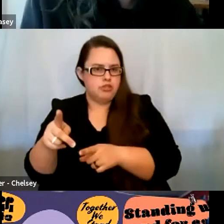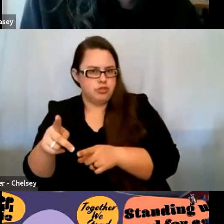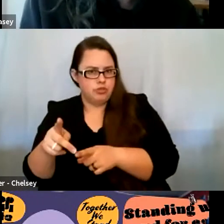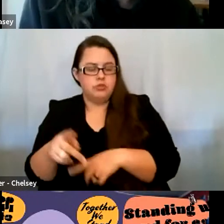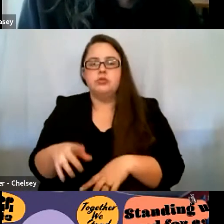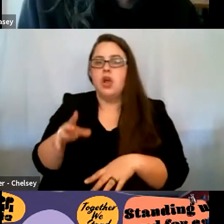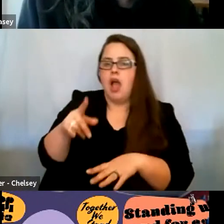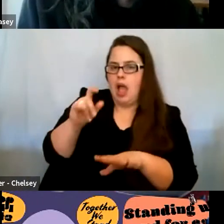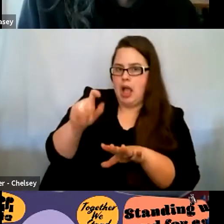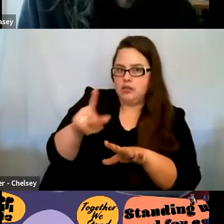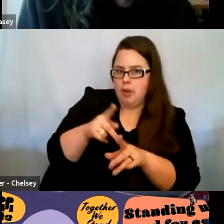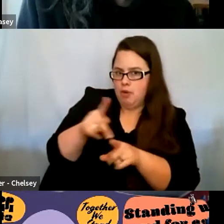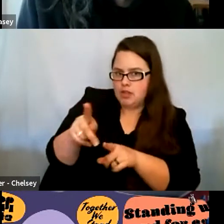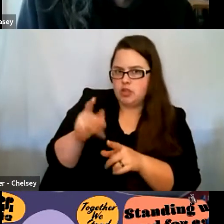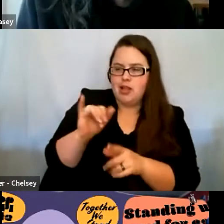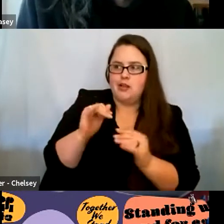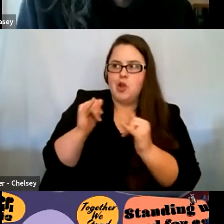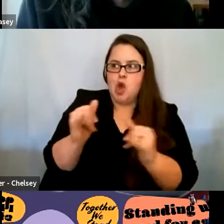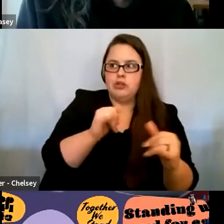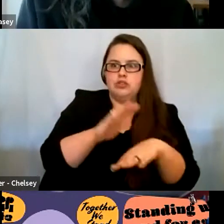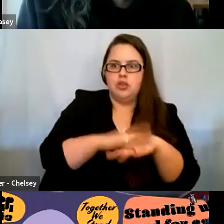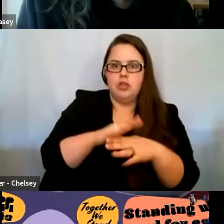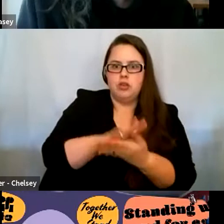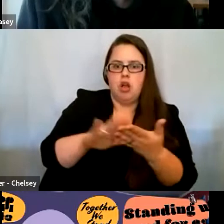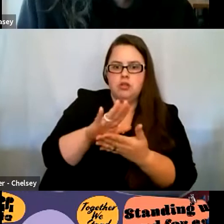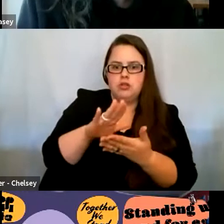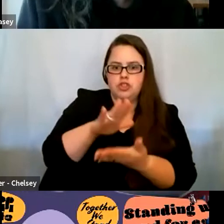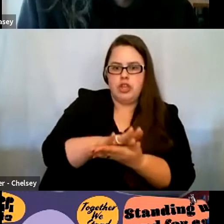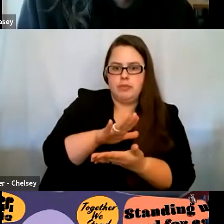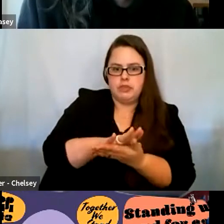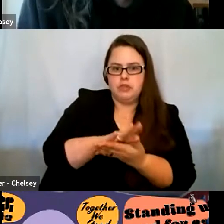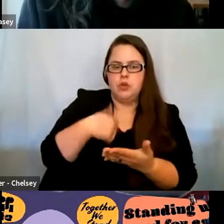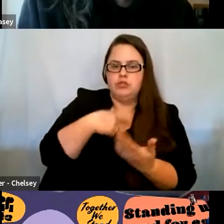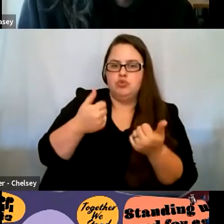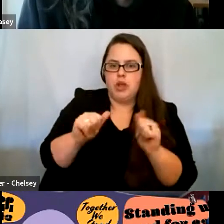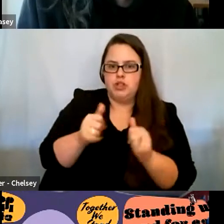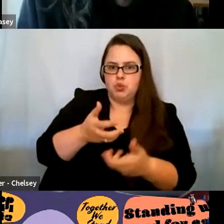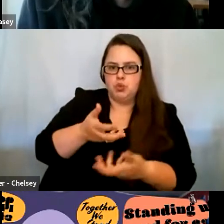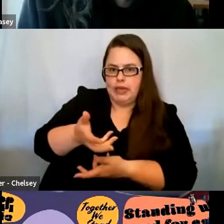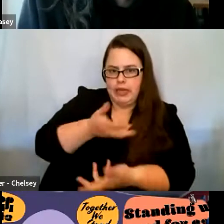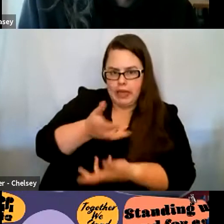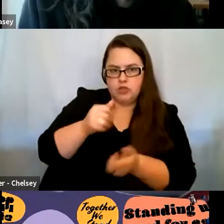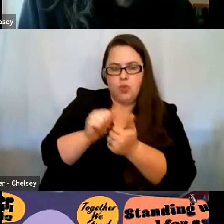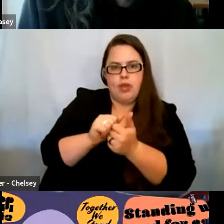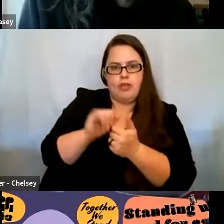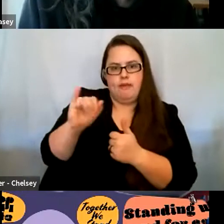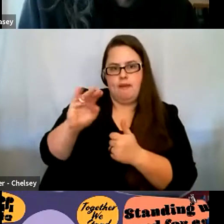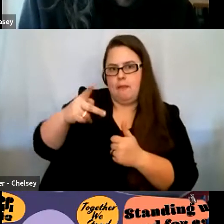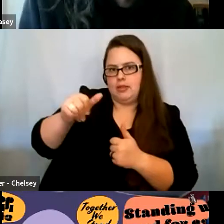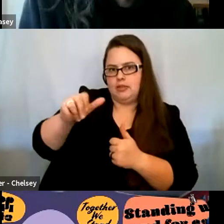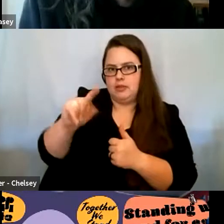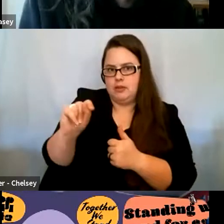Professionals. So the, so colleagues on the college campuses that we're trying to engage in the implicit bias trainings.